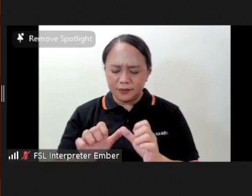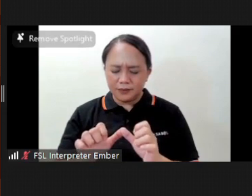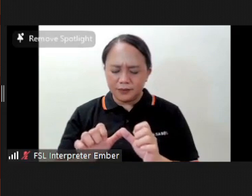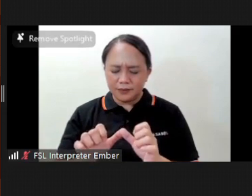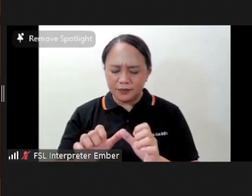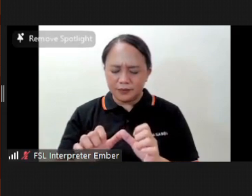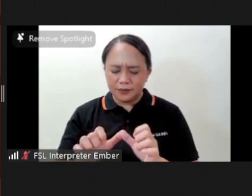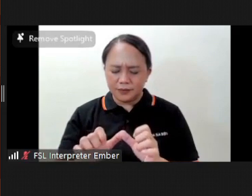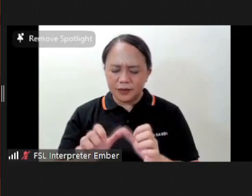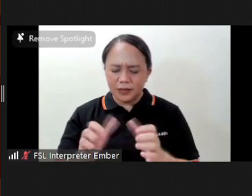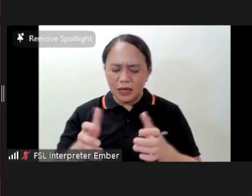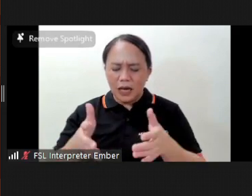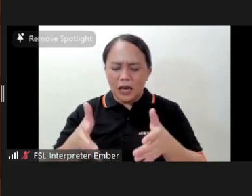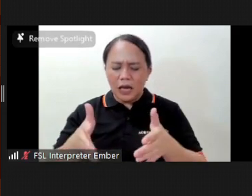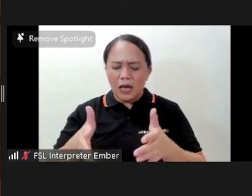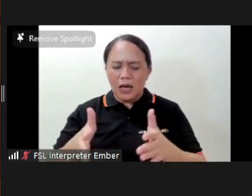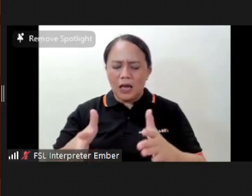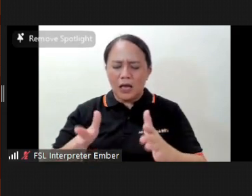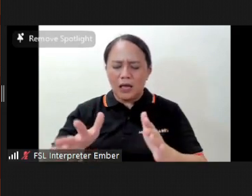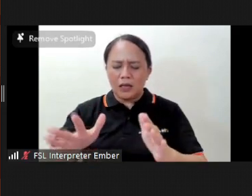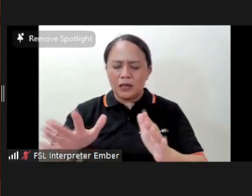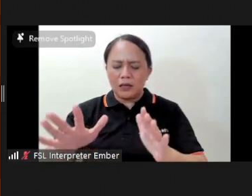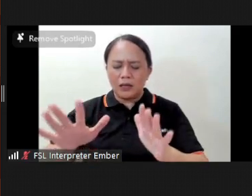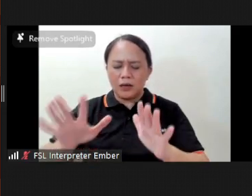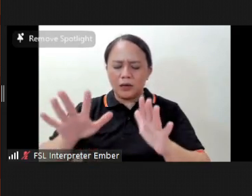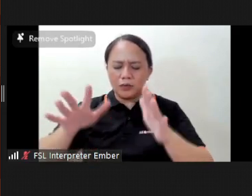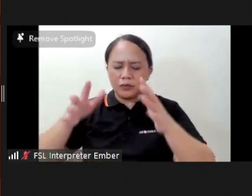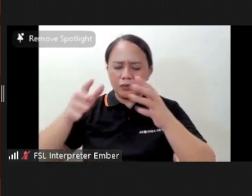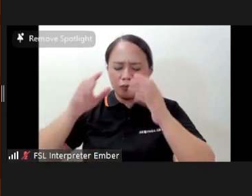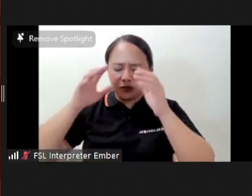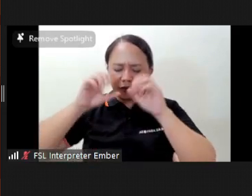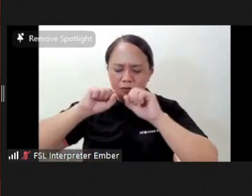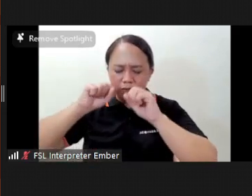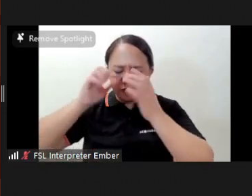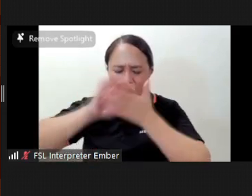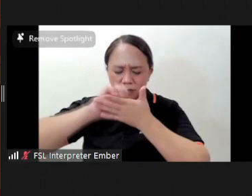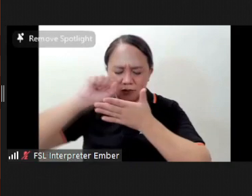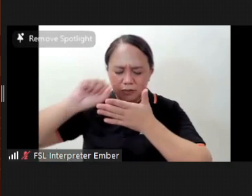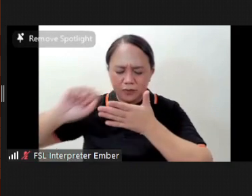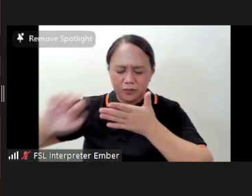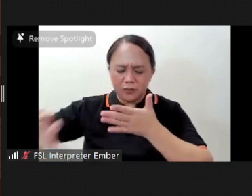allowing it to wash your worries and nervousness